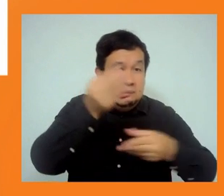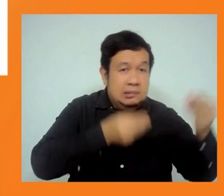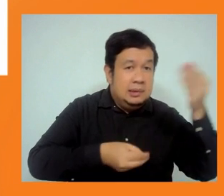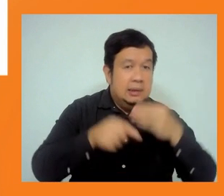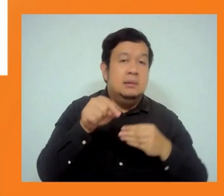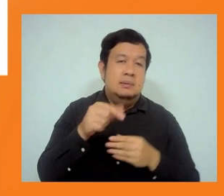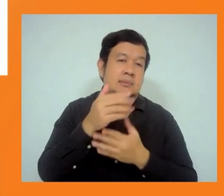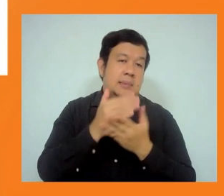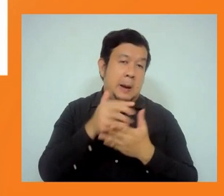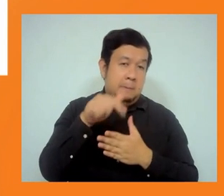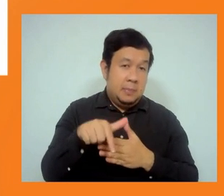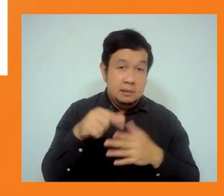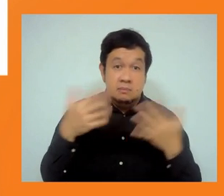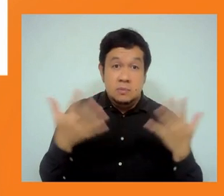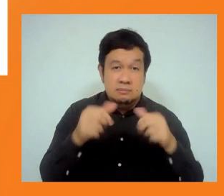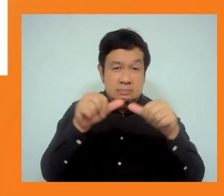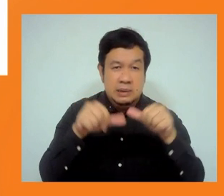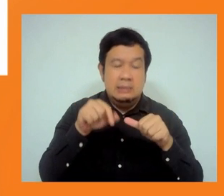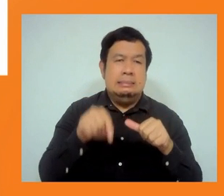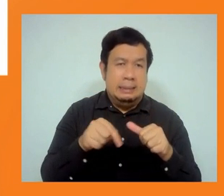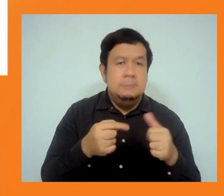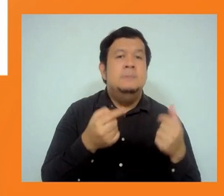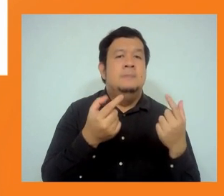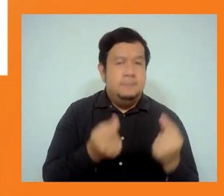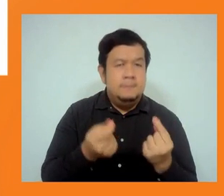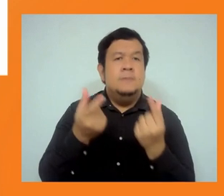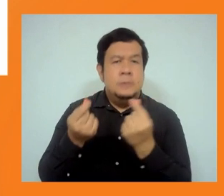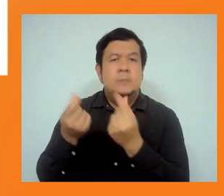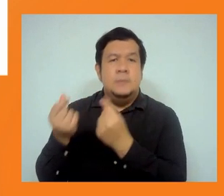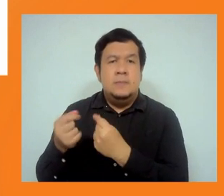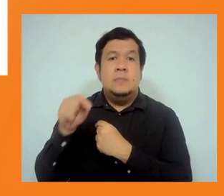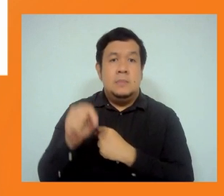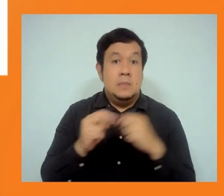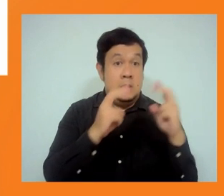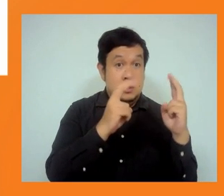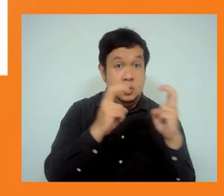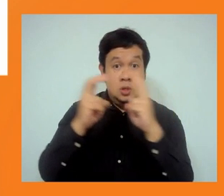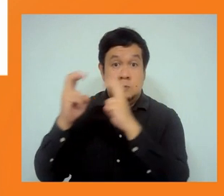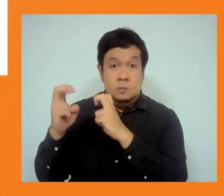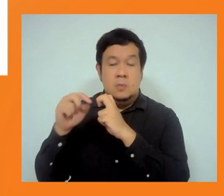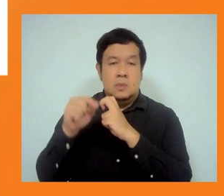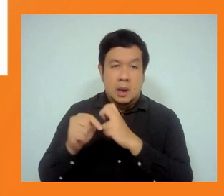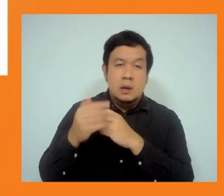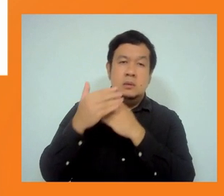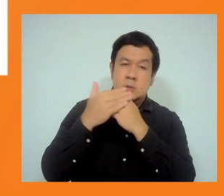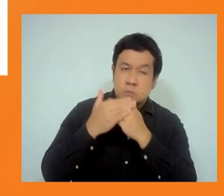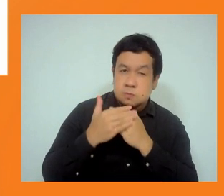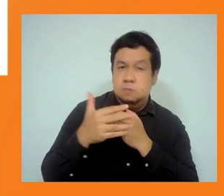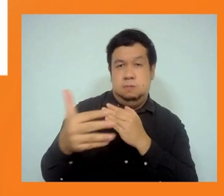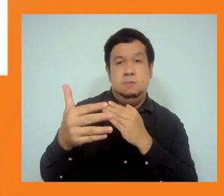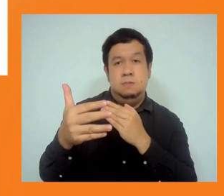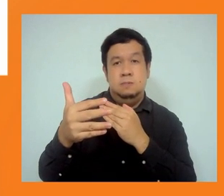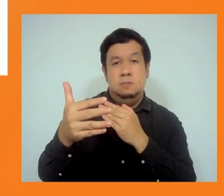issues are much more serious at the moment. as a as a as a person coming from a